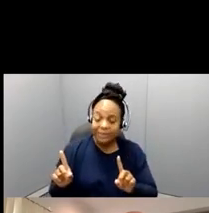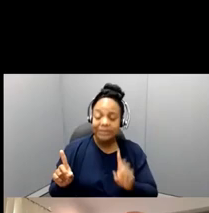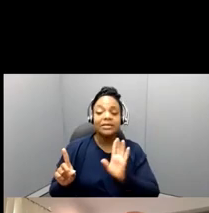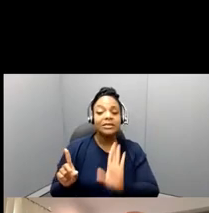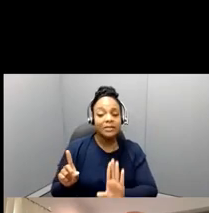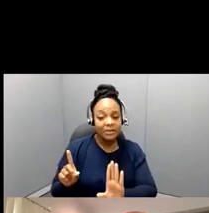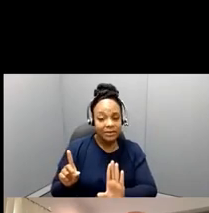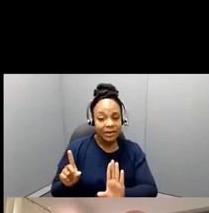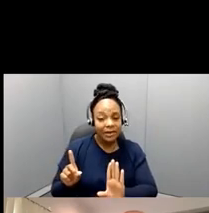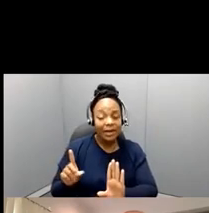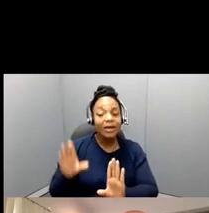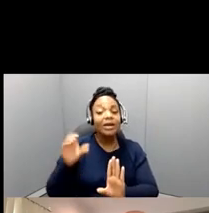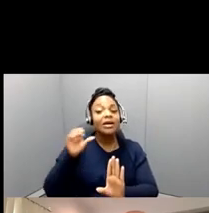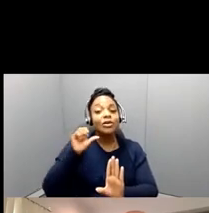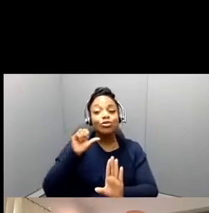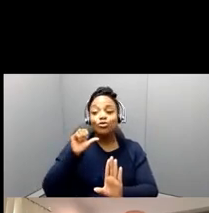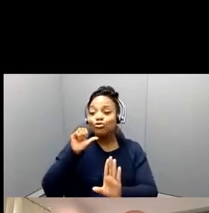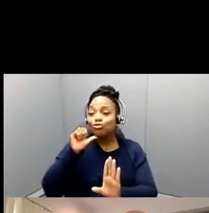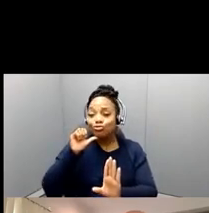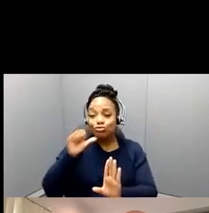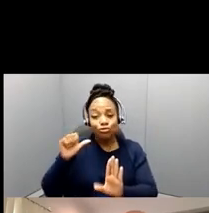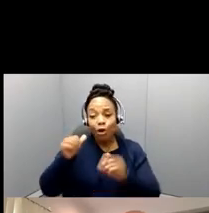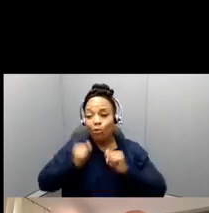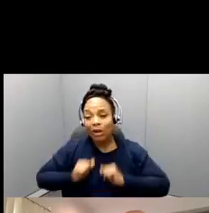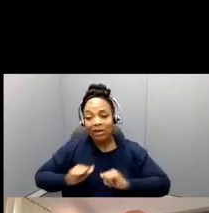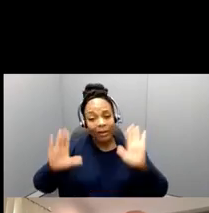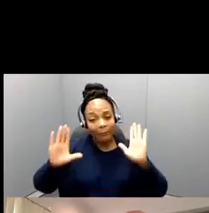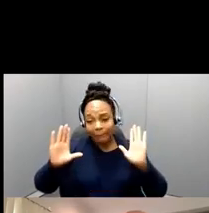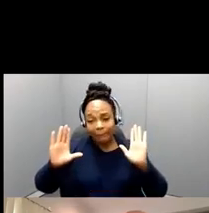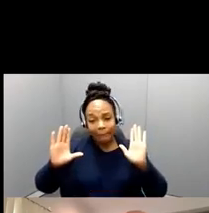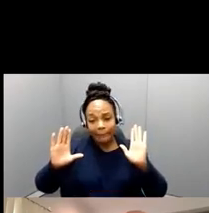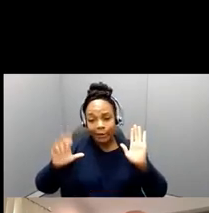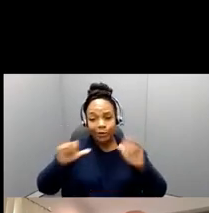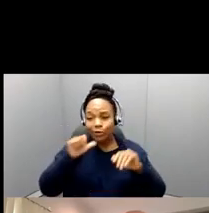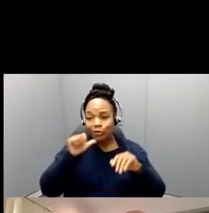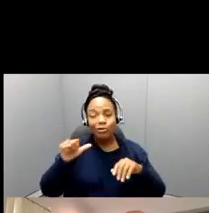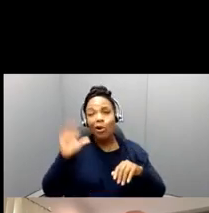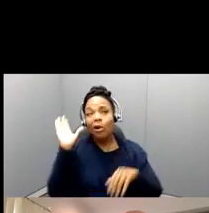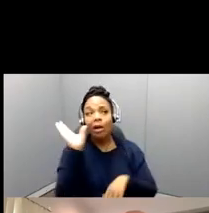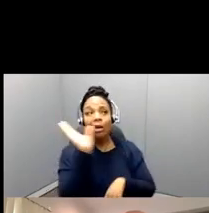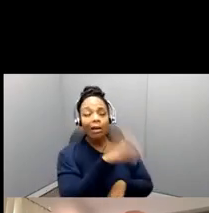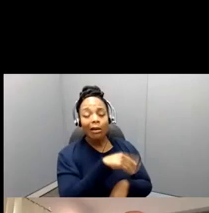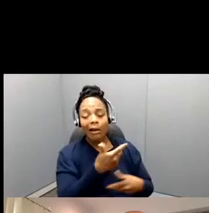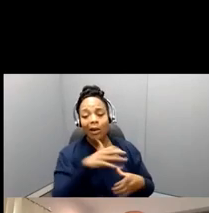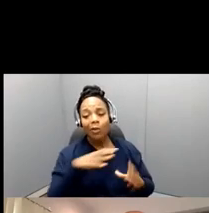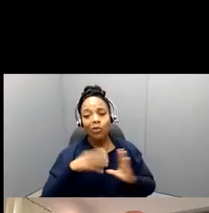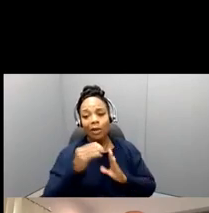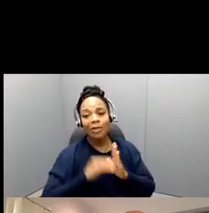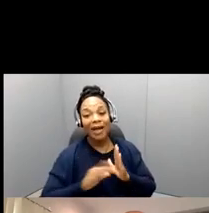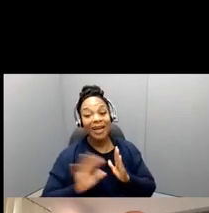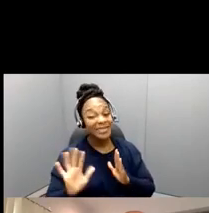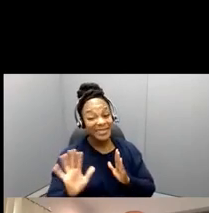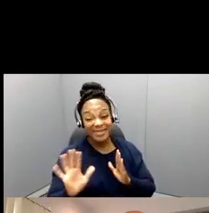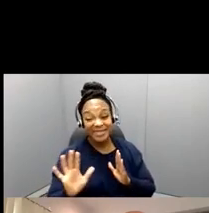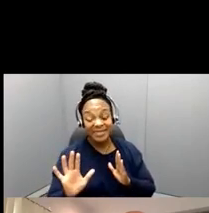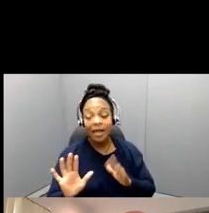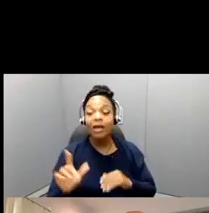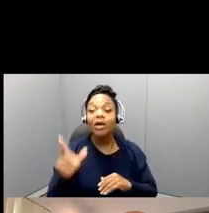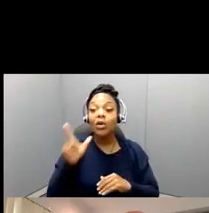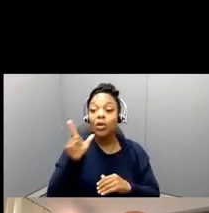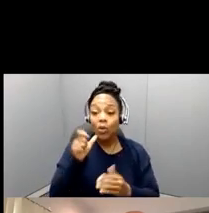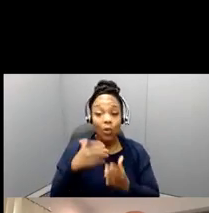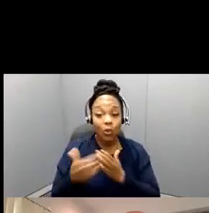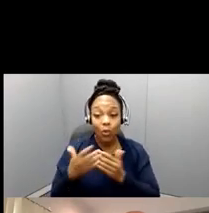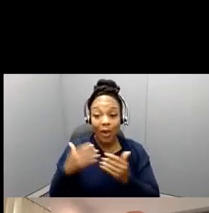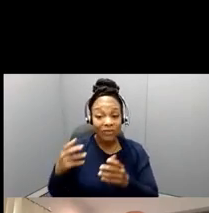not stop you or discourage you from applying, because I always say that the winners in any of these competitions depends